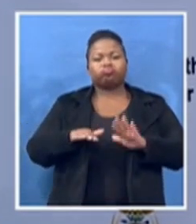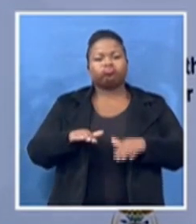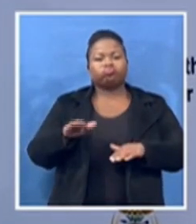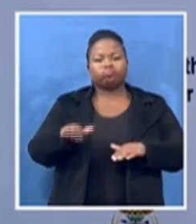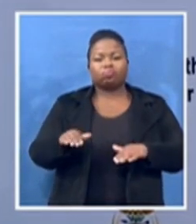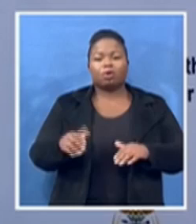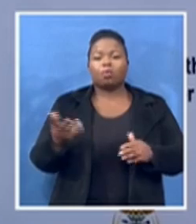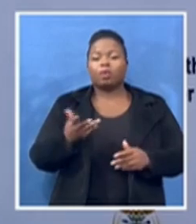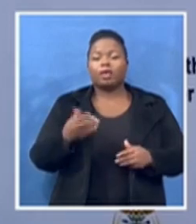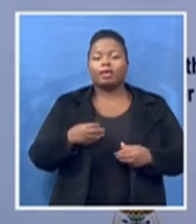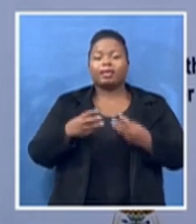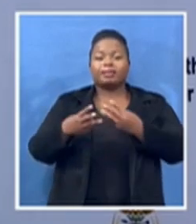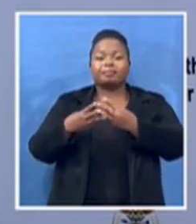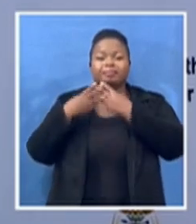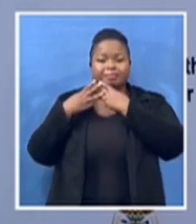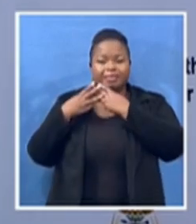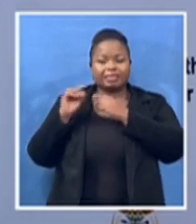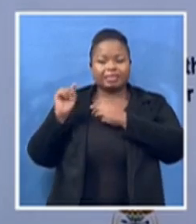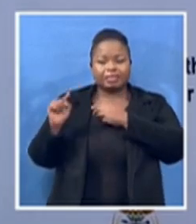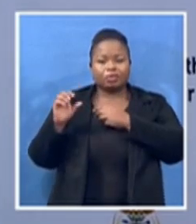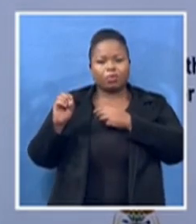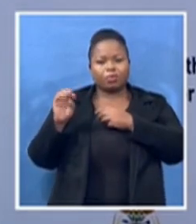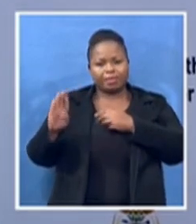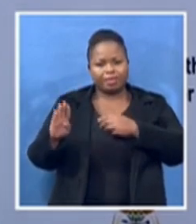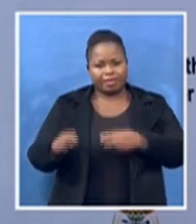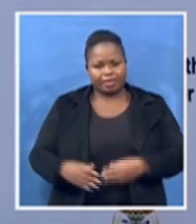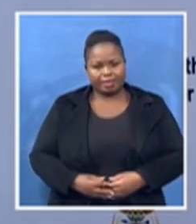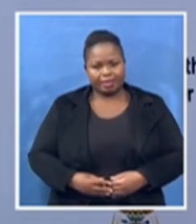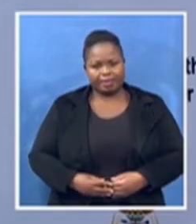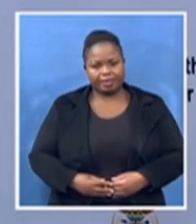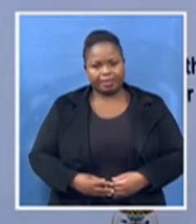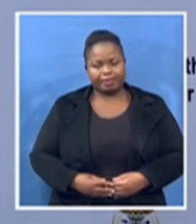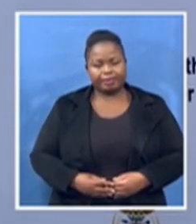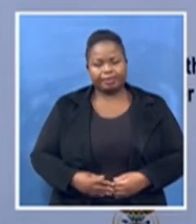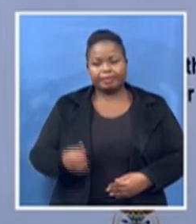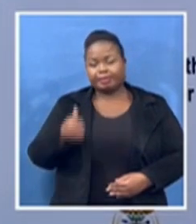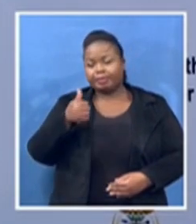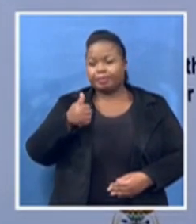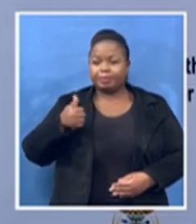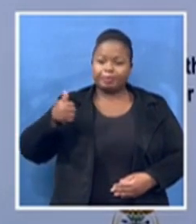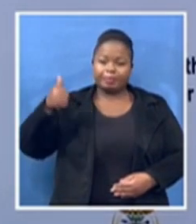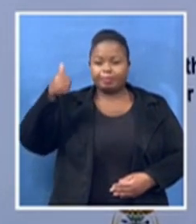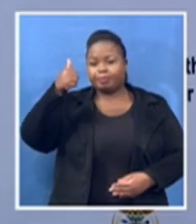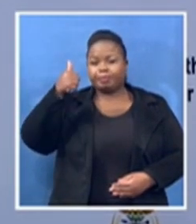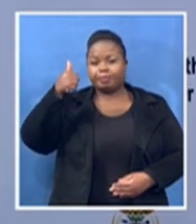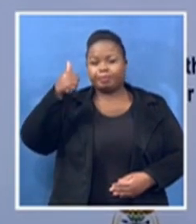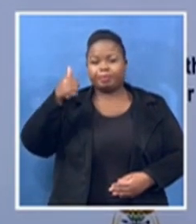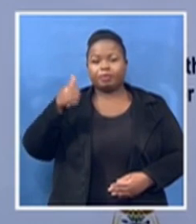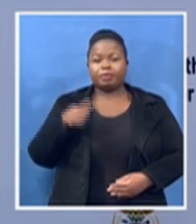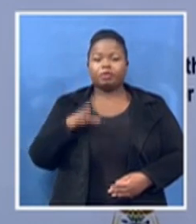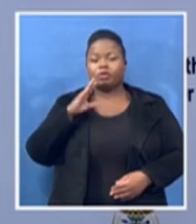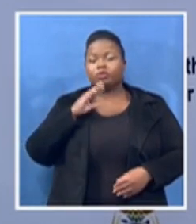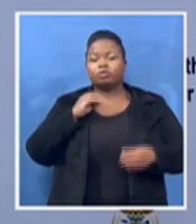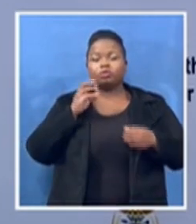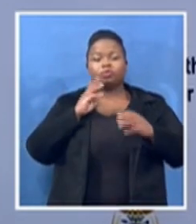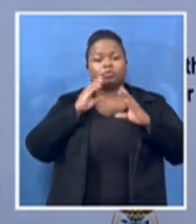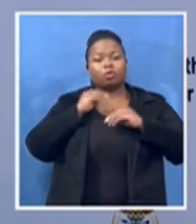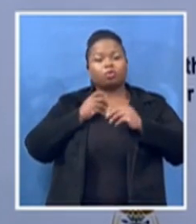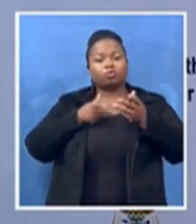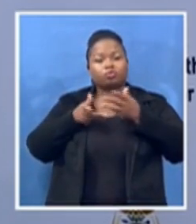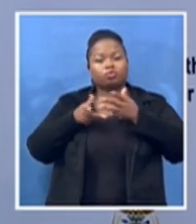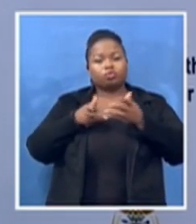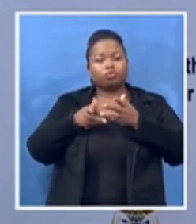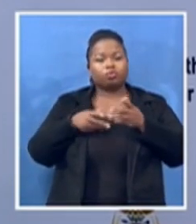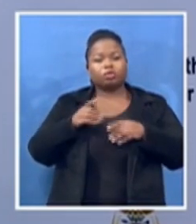the authorities spoke to the leaders of the time the secretary general then went